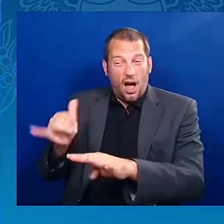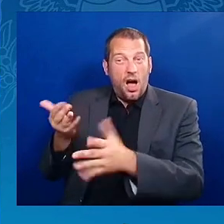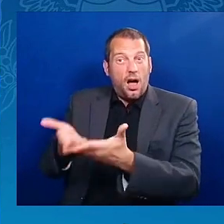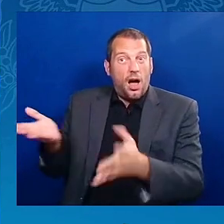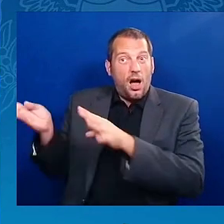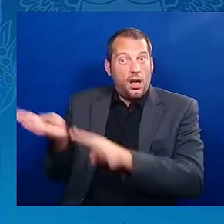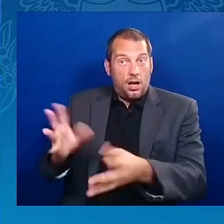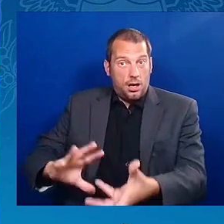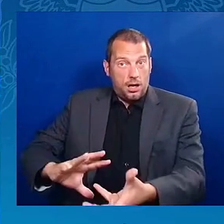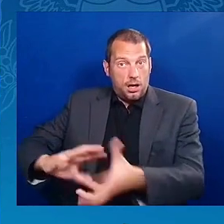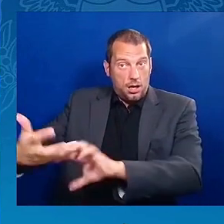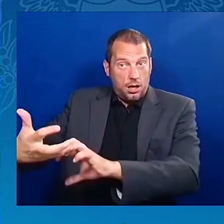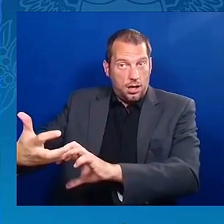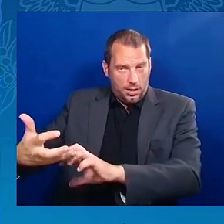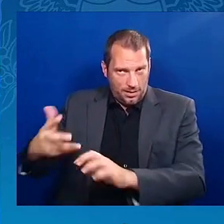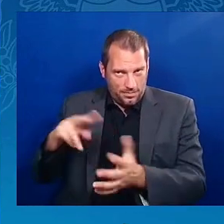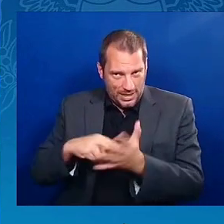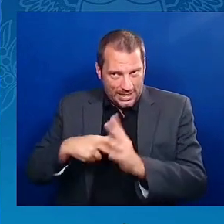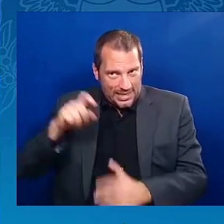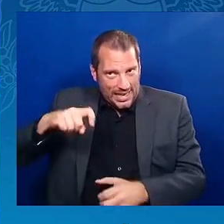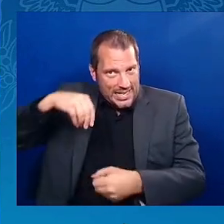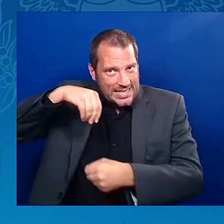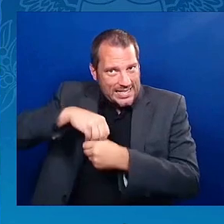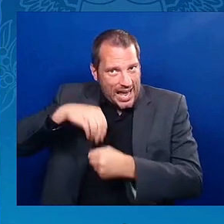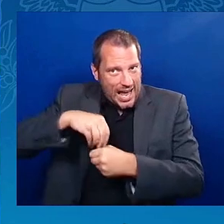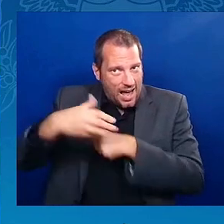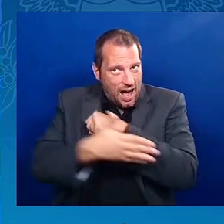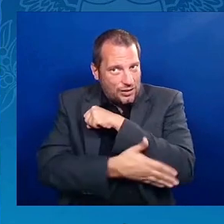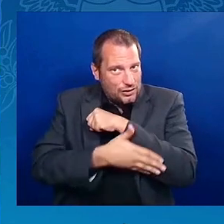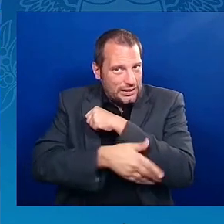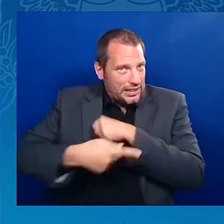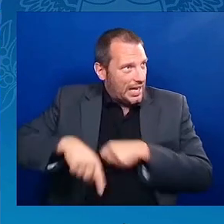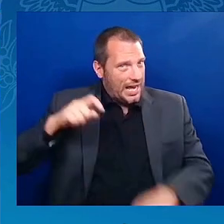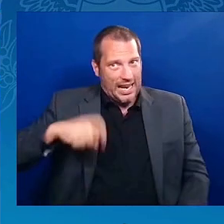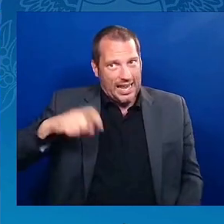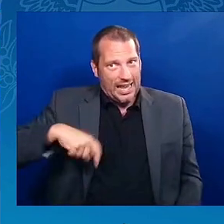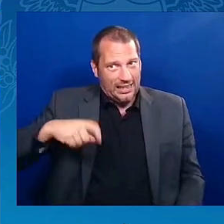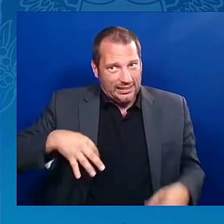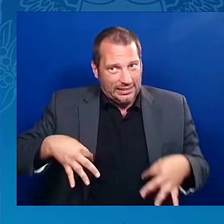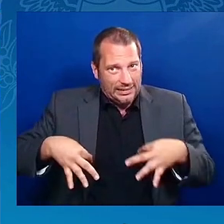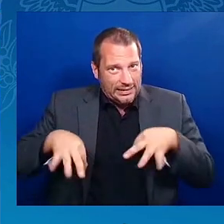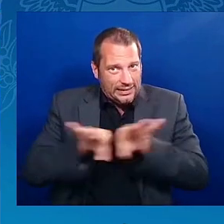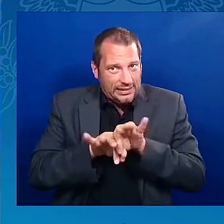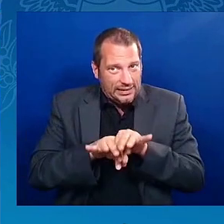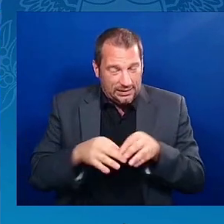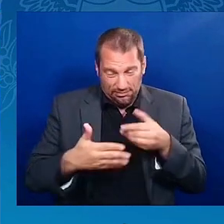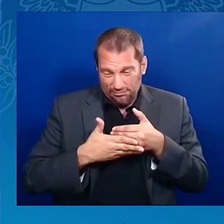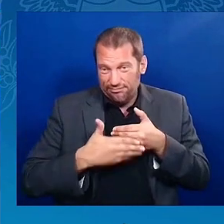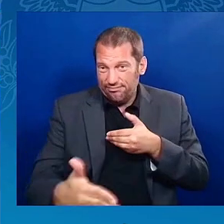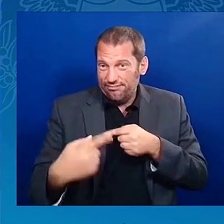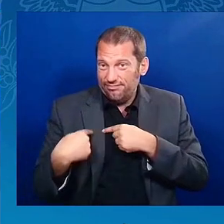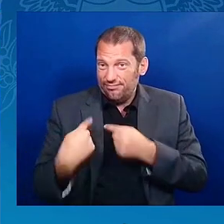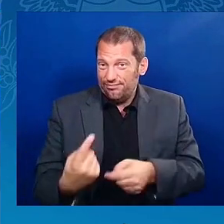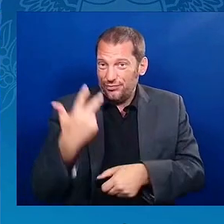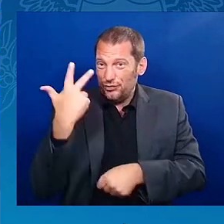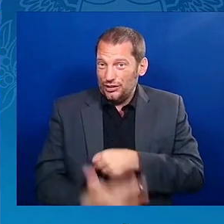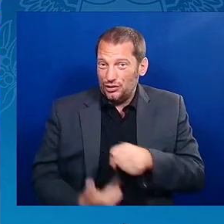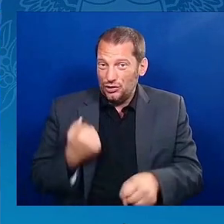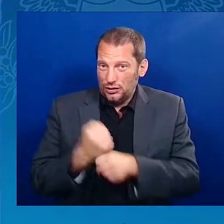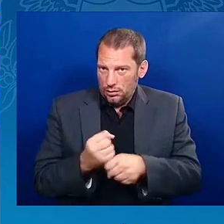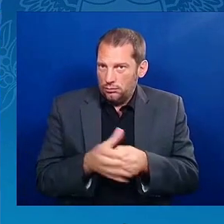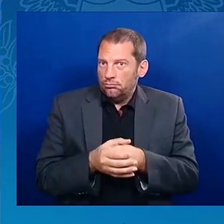the last three years, our accomplishments around growing the economy of America in a broad-based economic